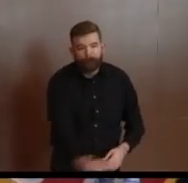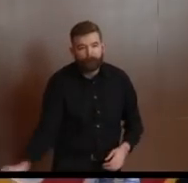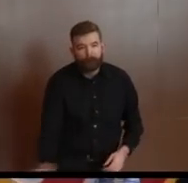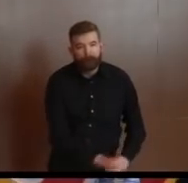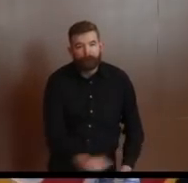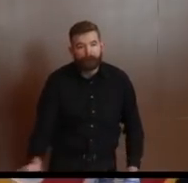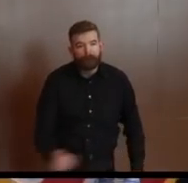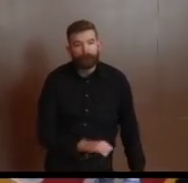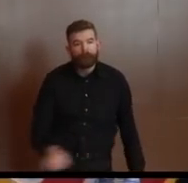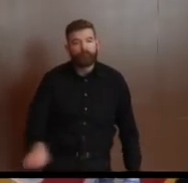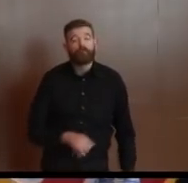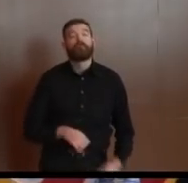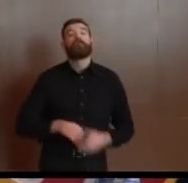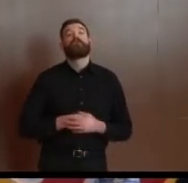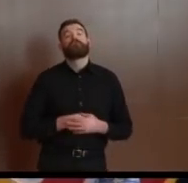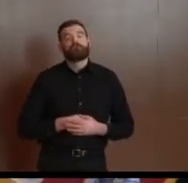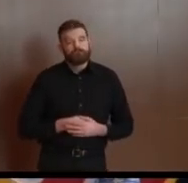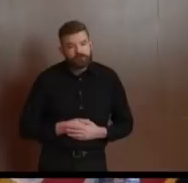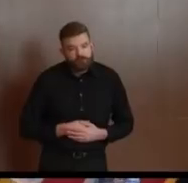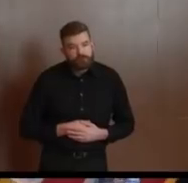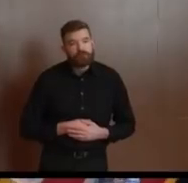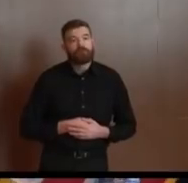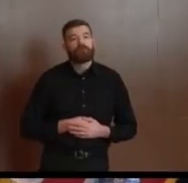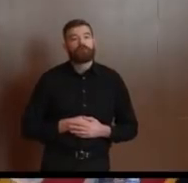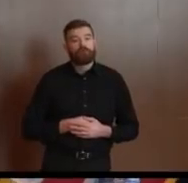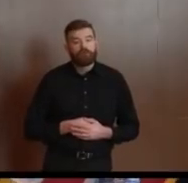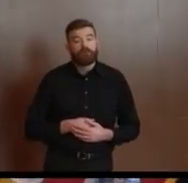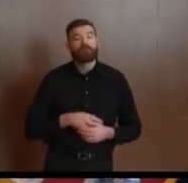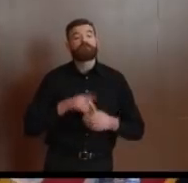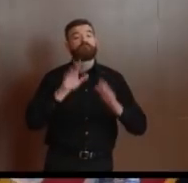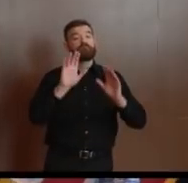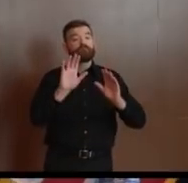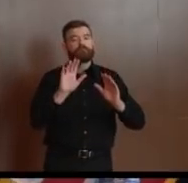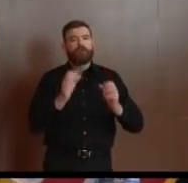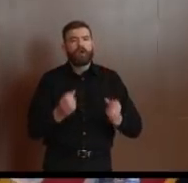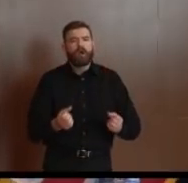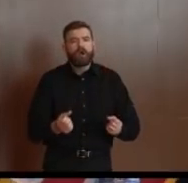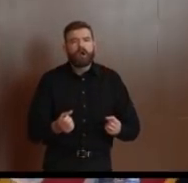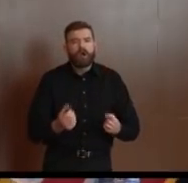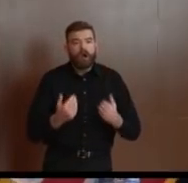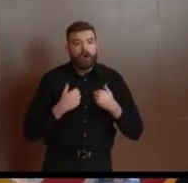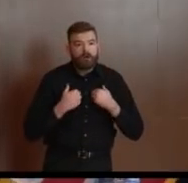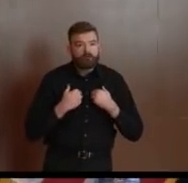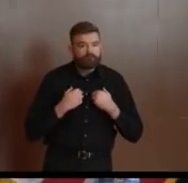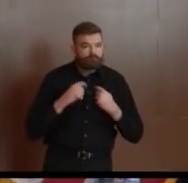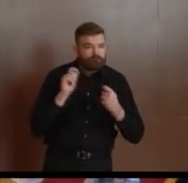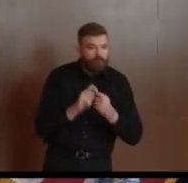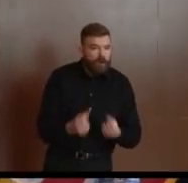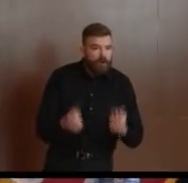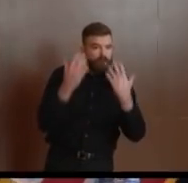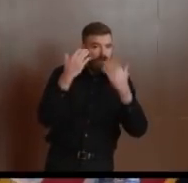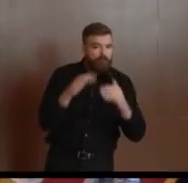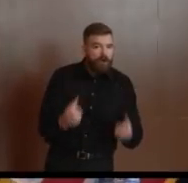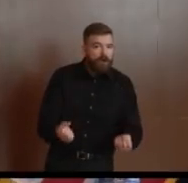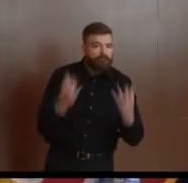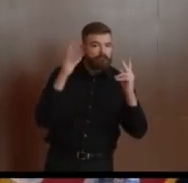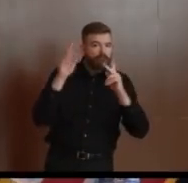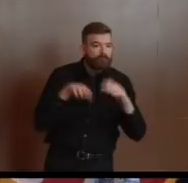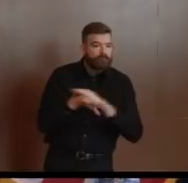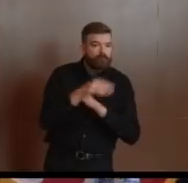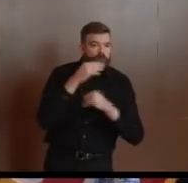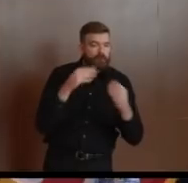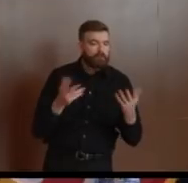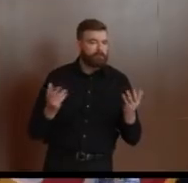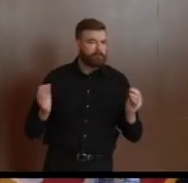any specific directives, and do you feel it's important? Because I think there's a lot of confusion, and it's like right now, it's just up to